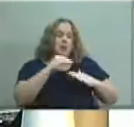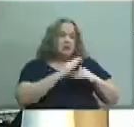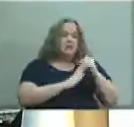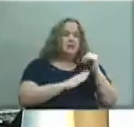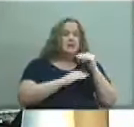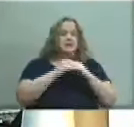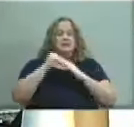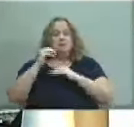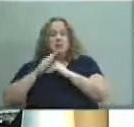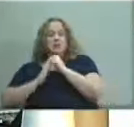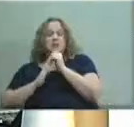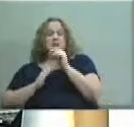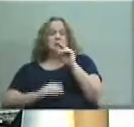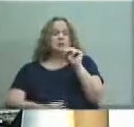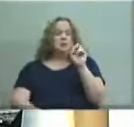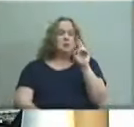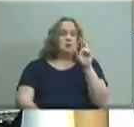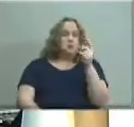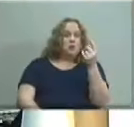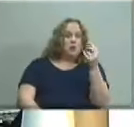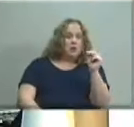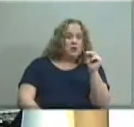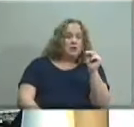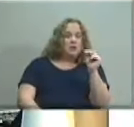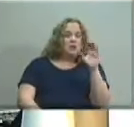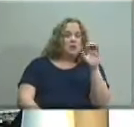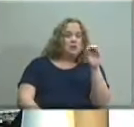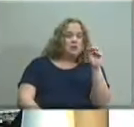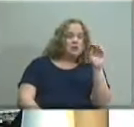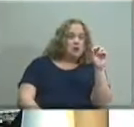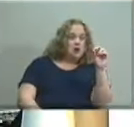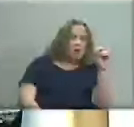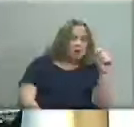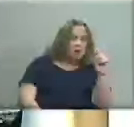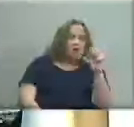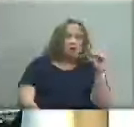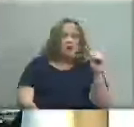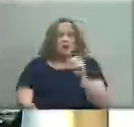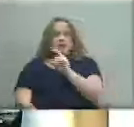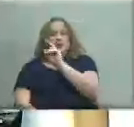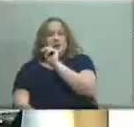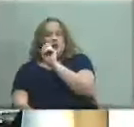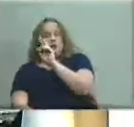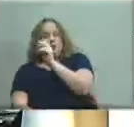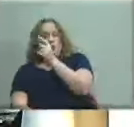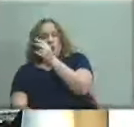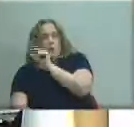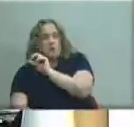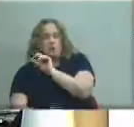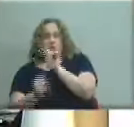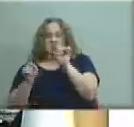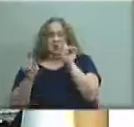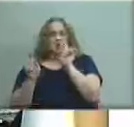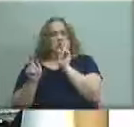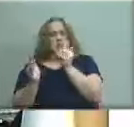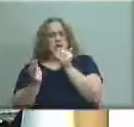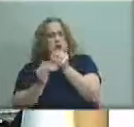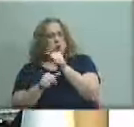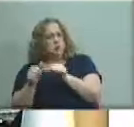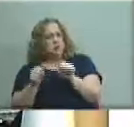norton commons is the closest elementary to norton elementary it isn't like where cochran and cochran of knee are on separate sides of the town